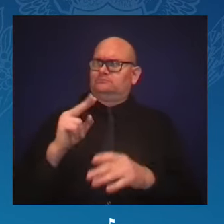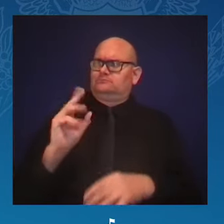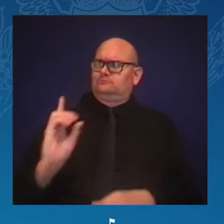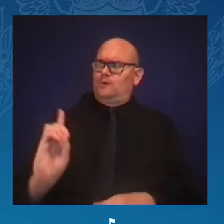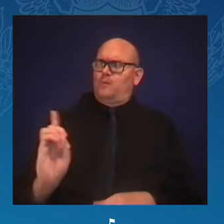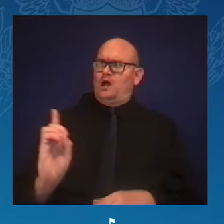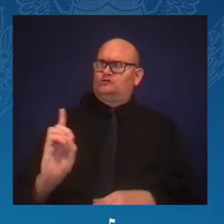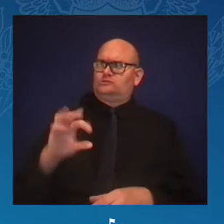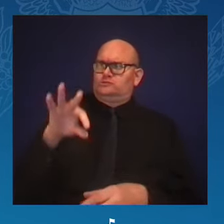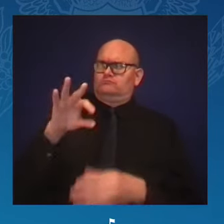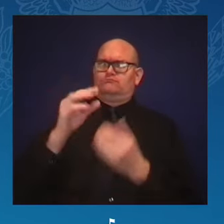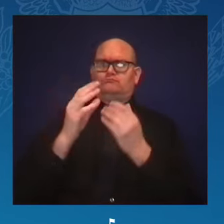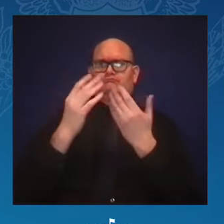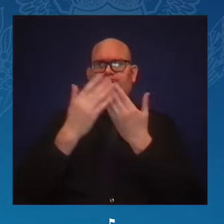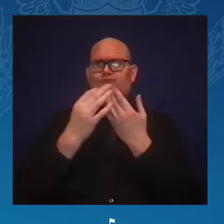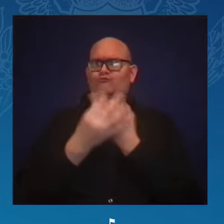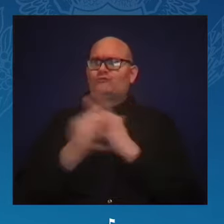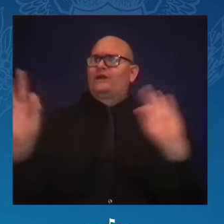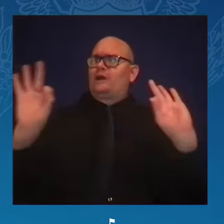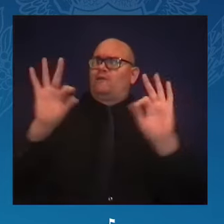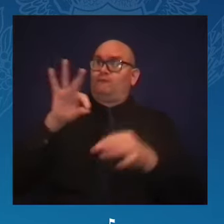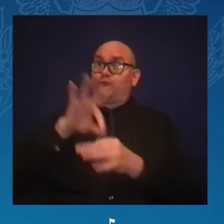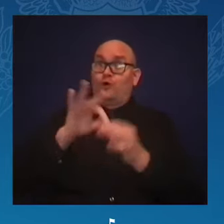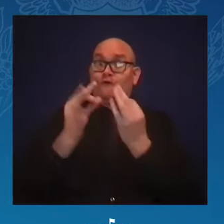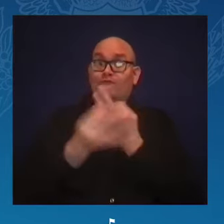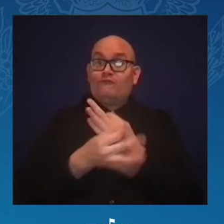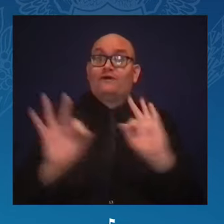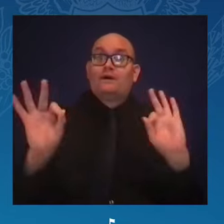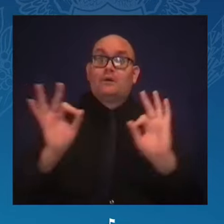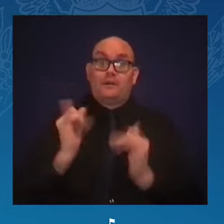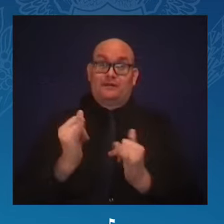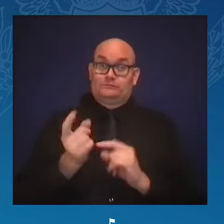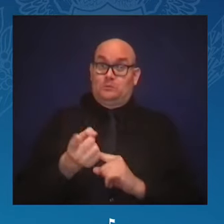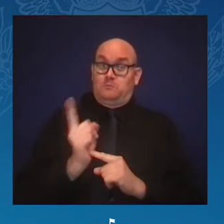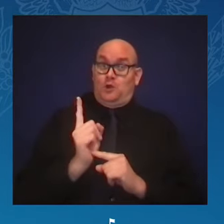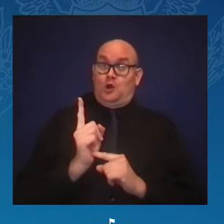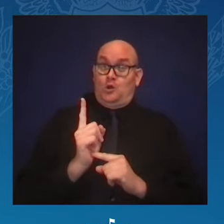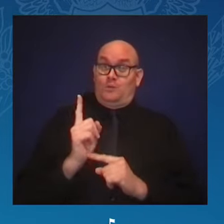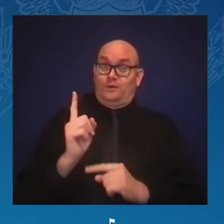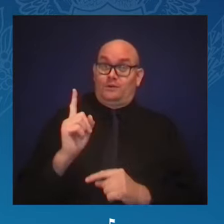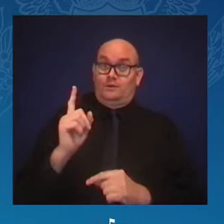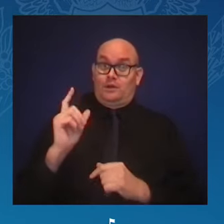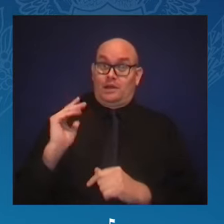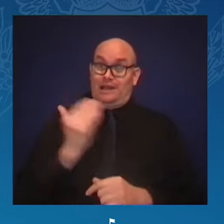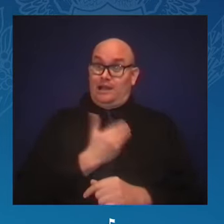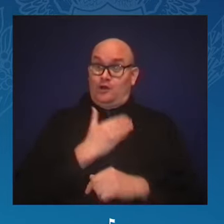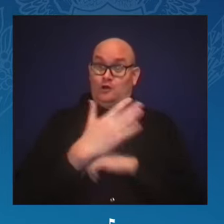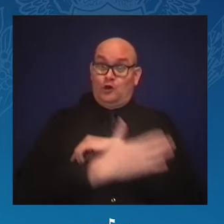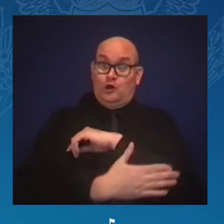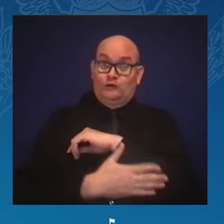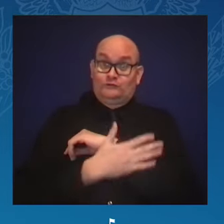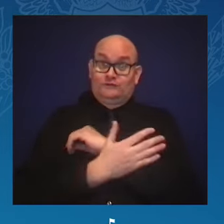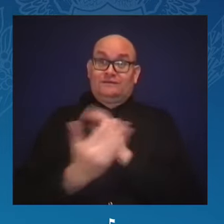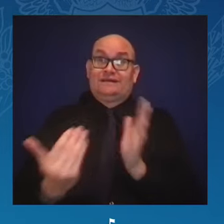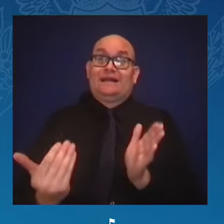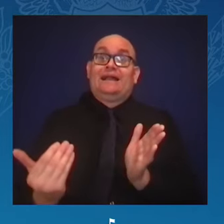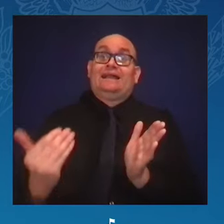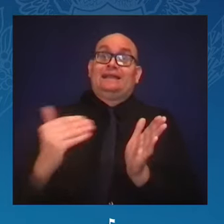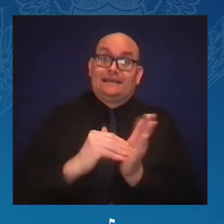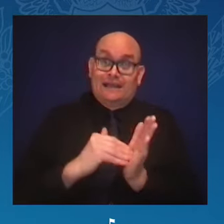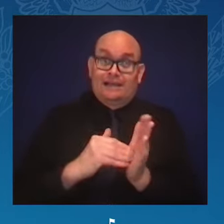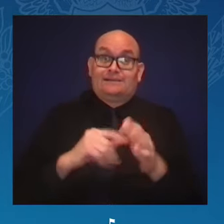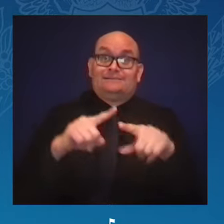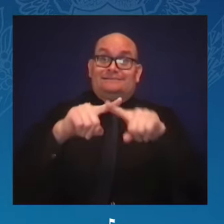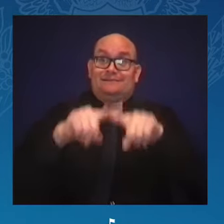And so, in this moment, our nation, again, counts on the leaders in this room.